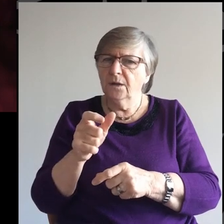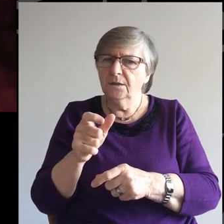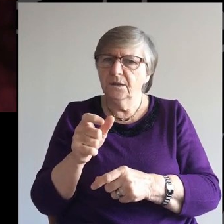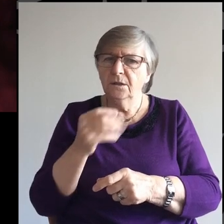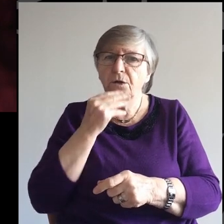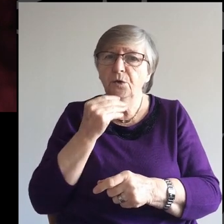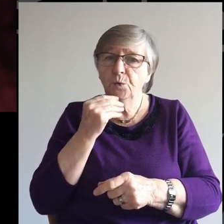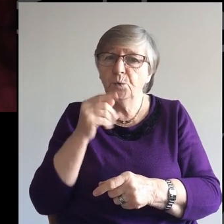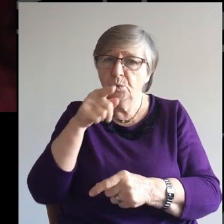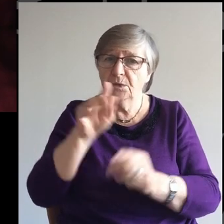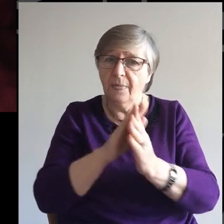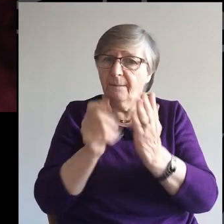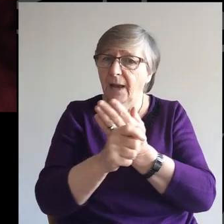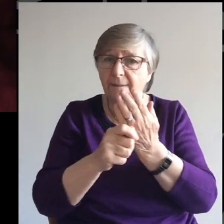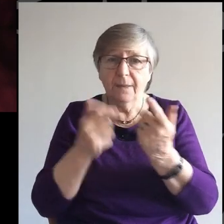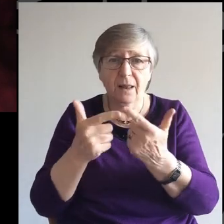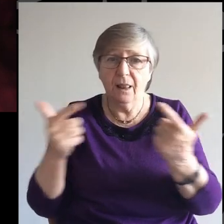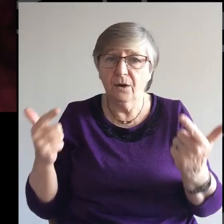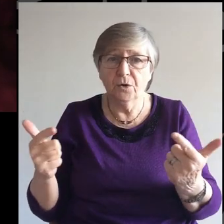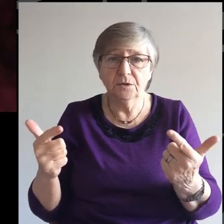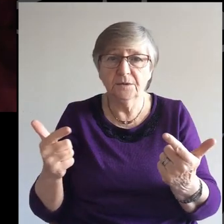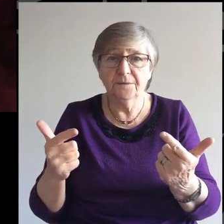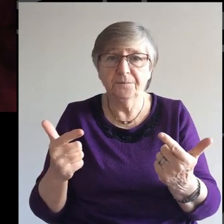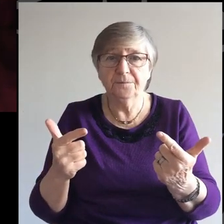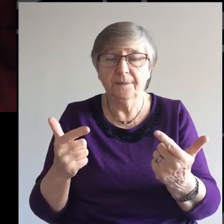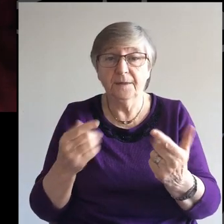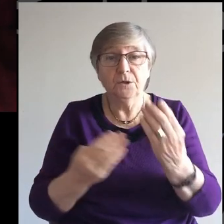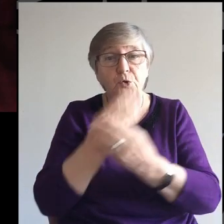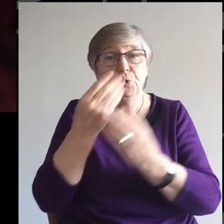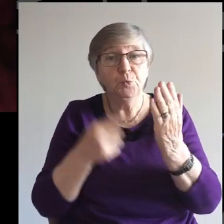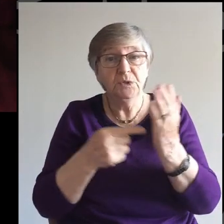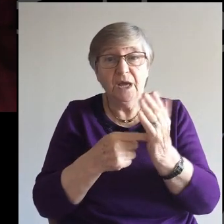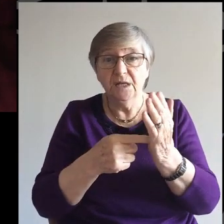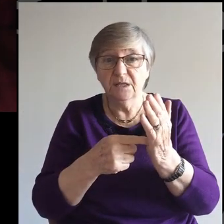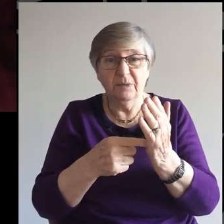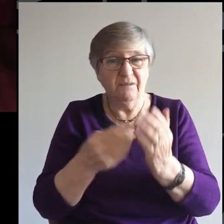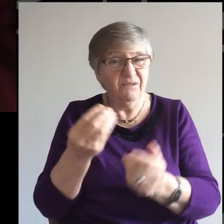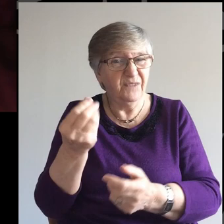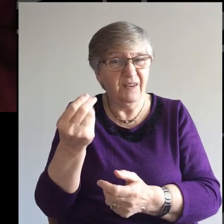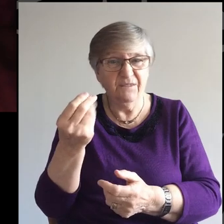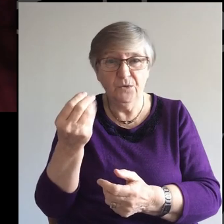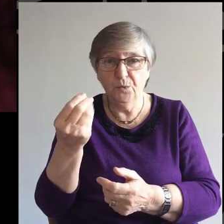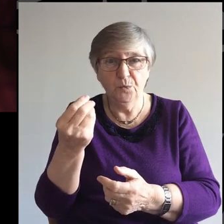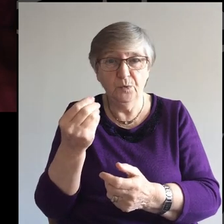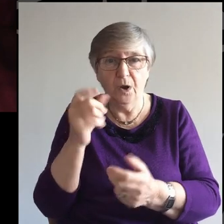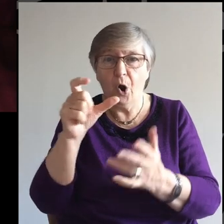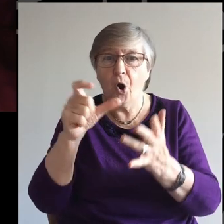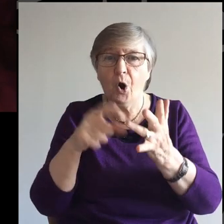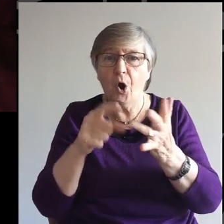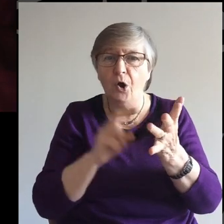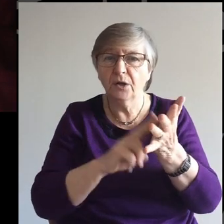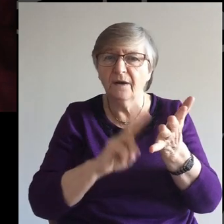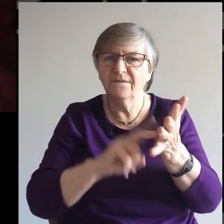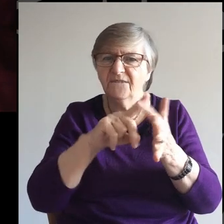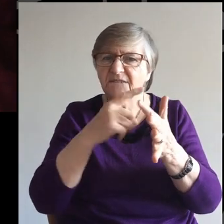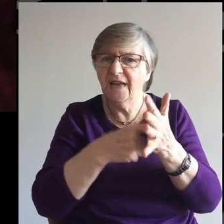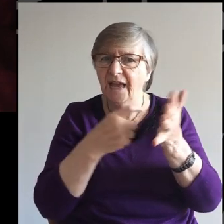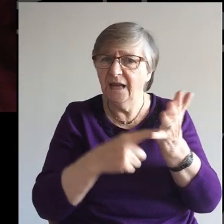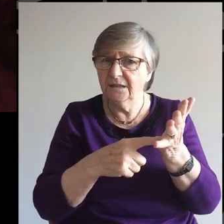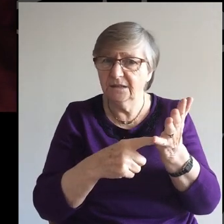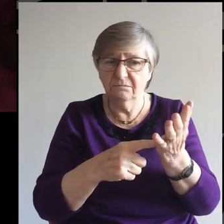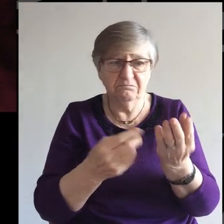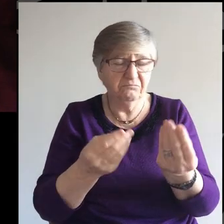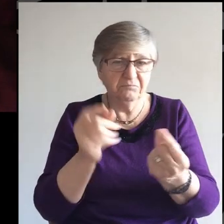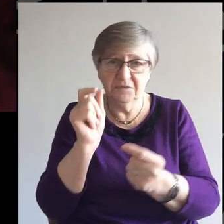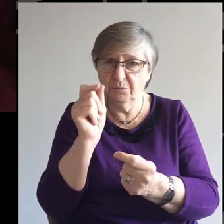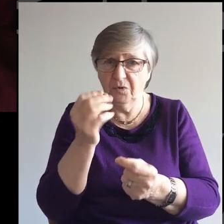actually very much in Scripture. And in fact, in the New Testament, you could count all the references to convert in the fingers of